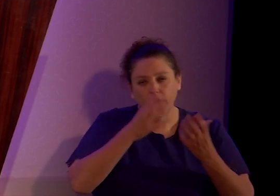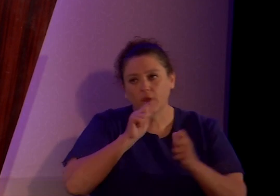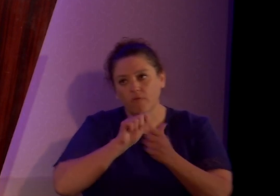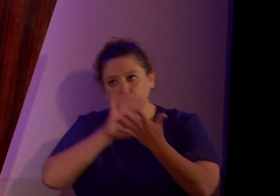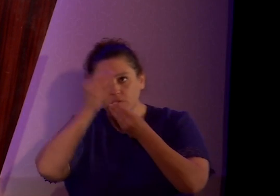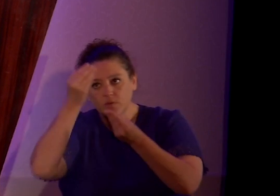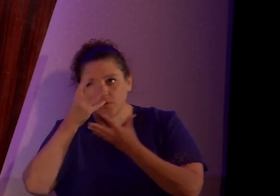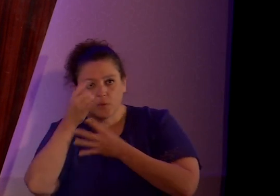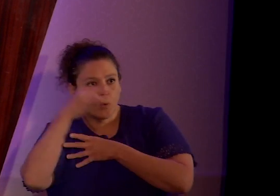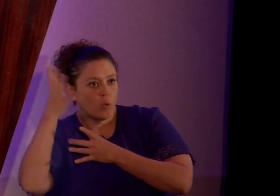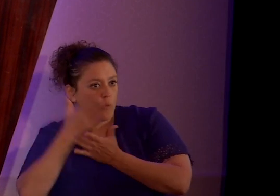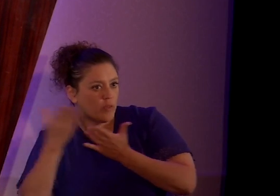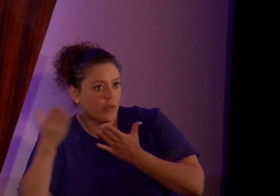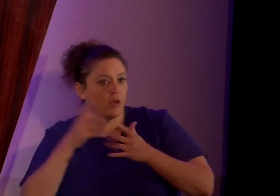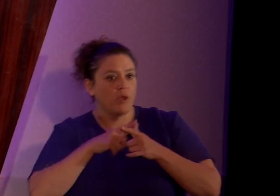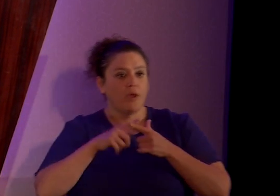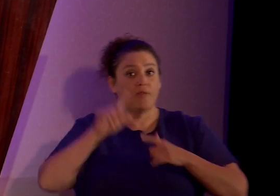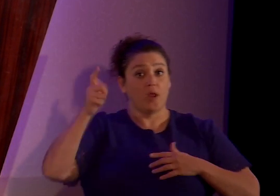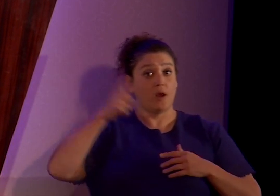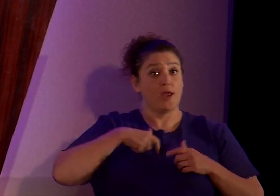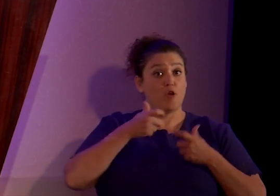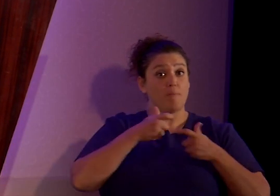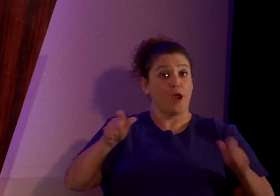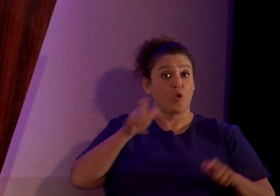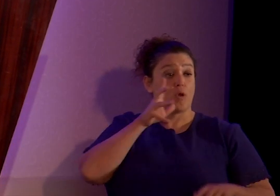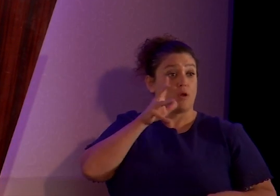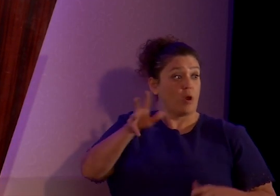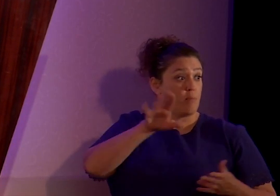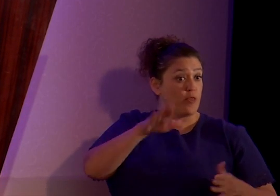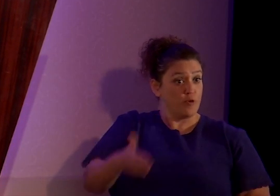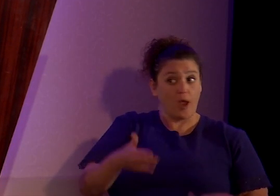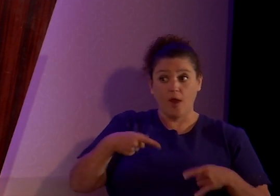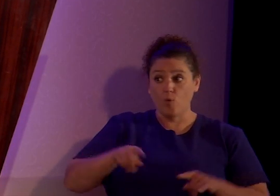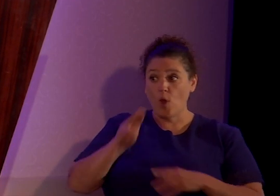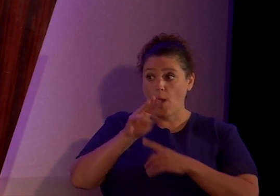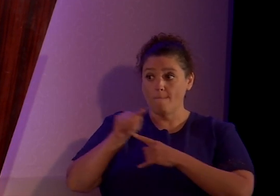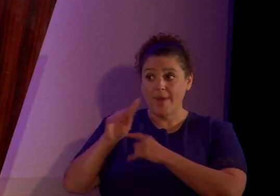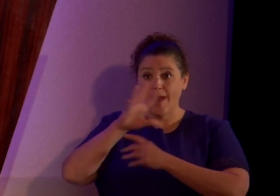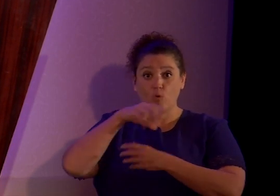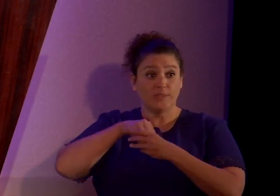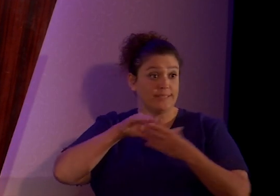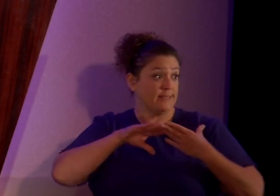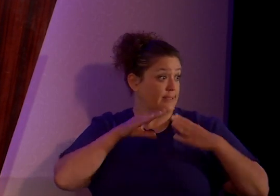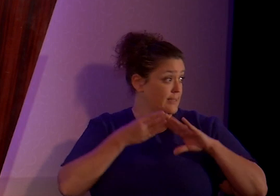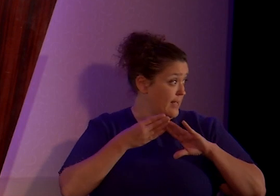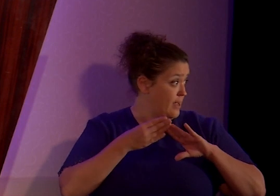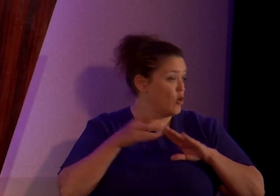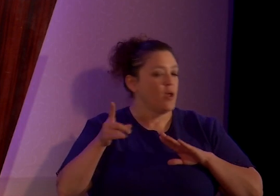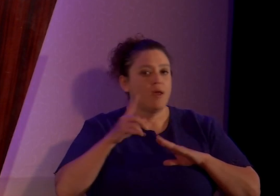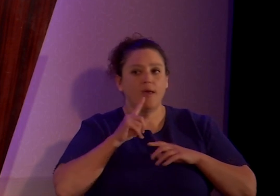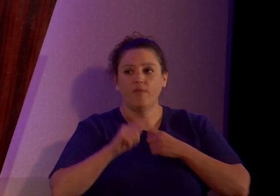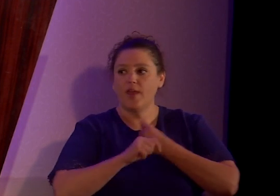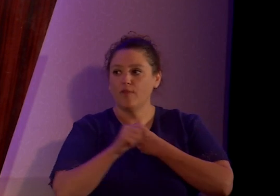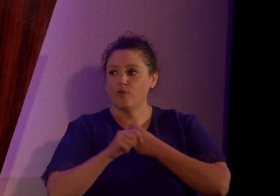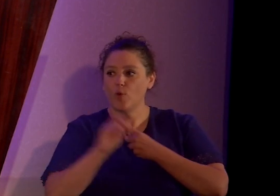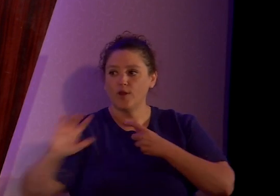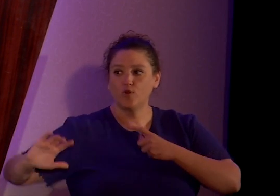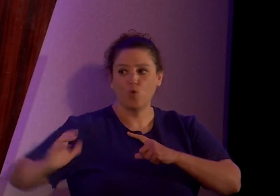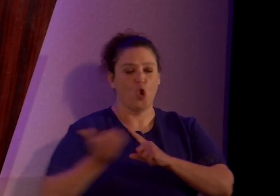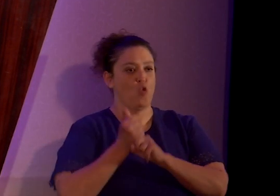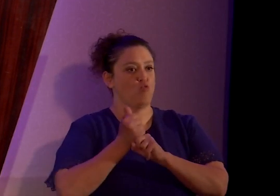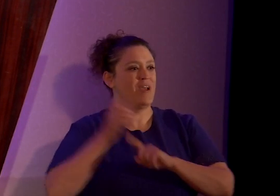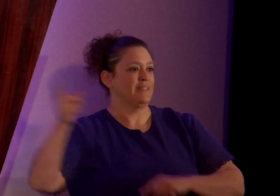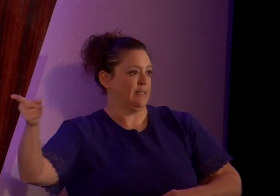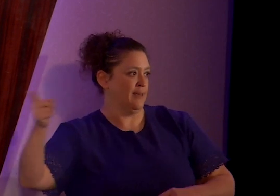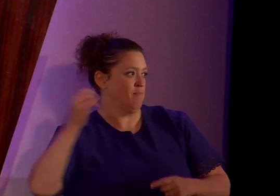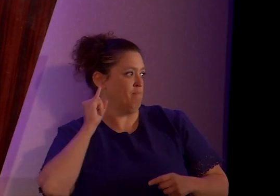And then later, my great-grandmother died while Matt happened to be in town and they threatened to arrest him if he came